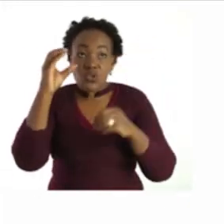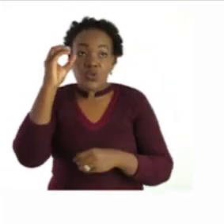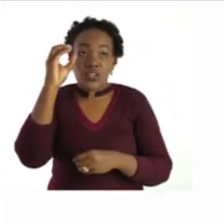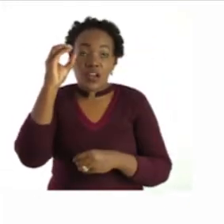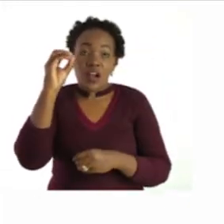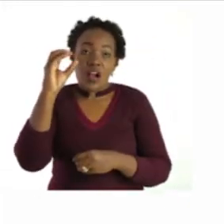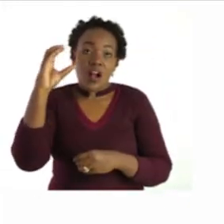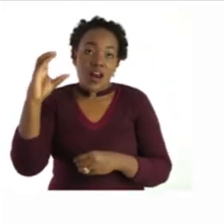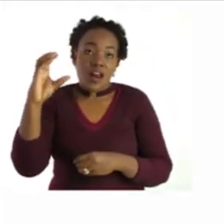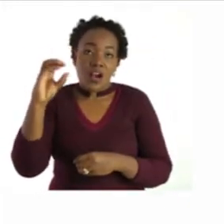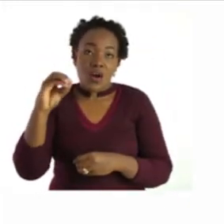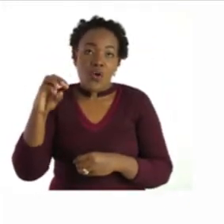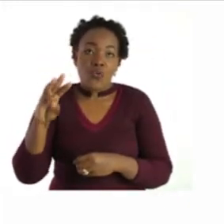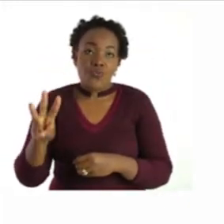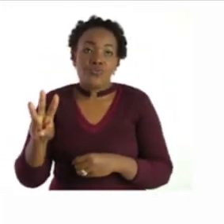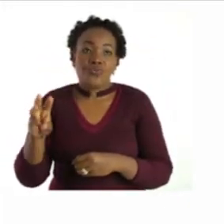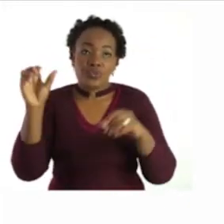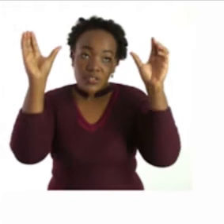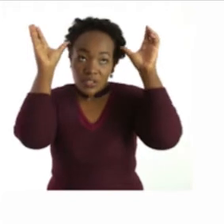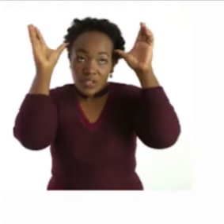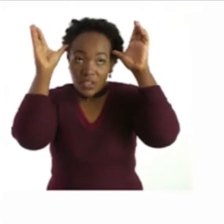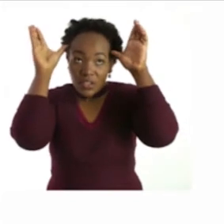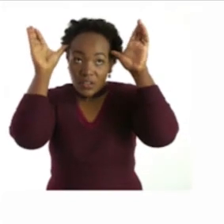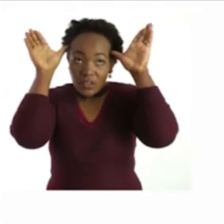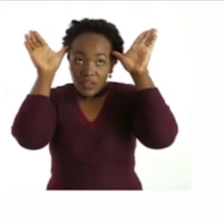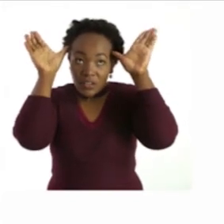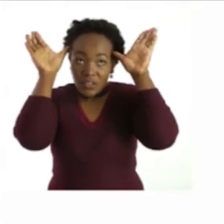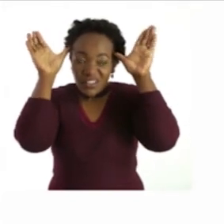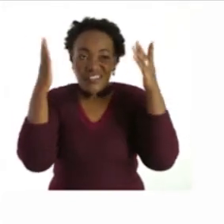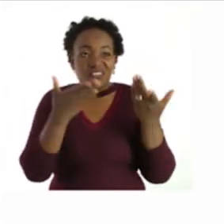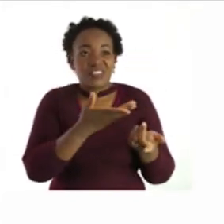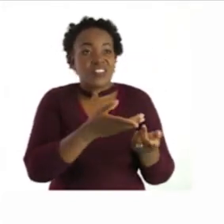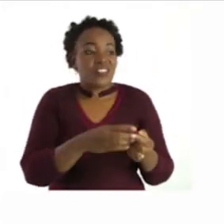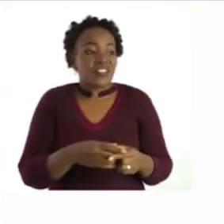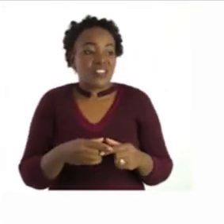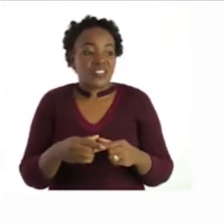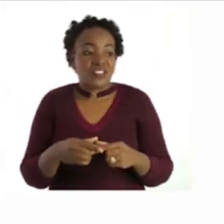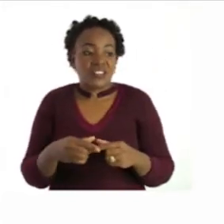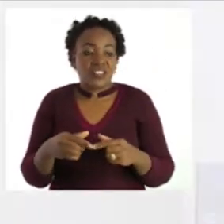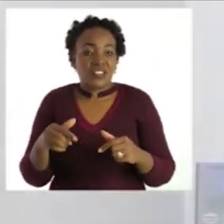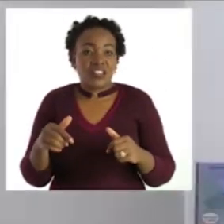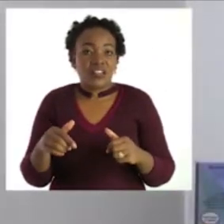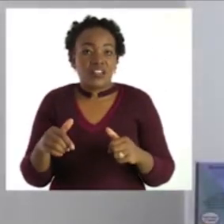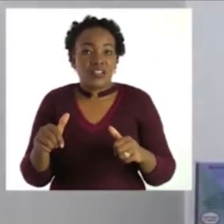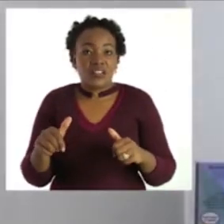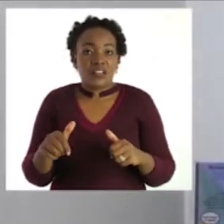let me do the n and the v if we take the n